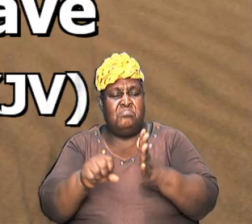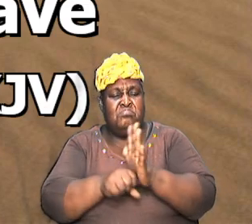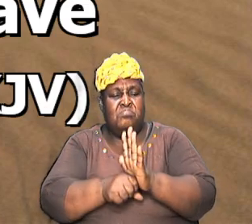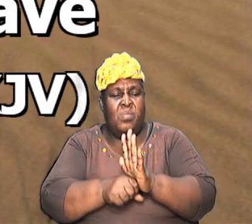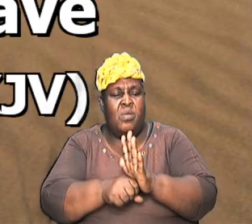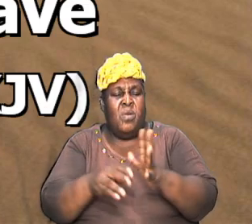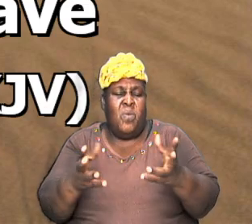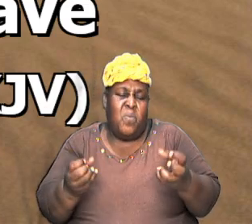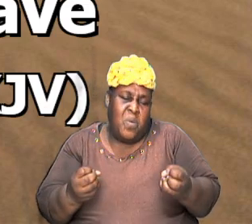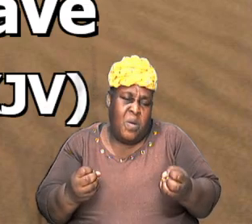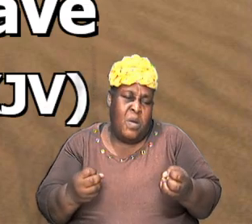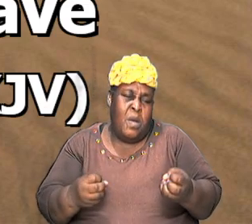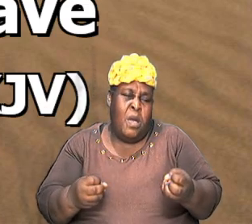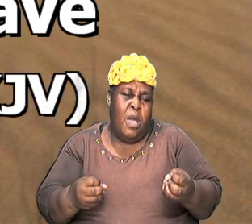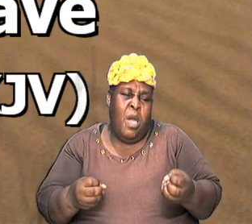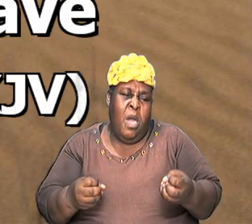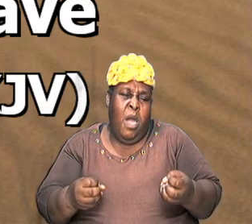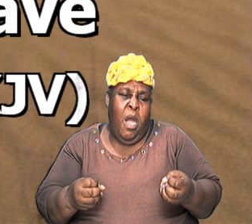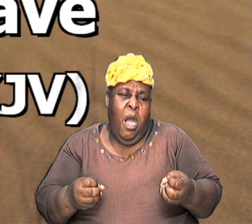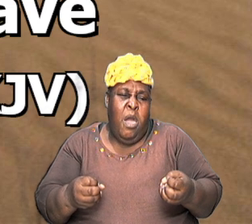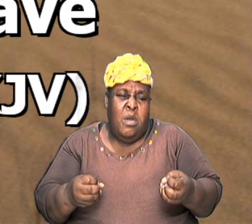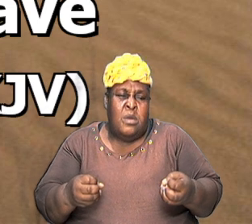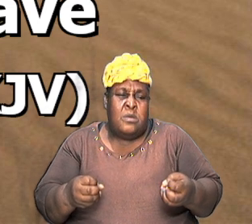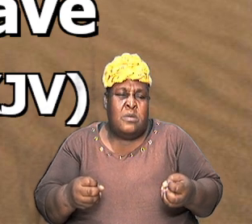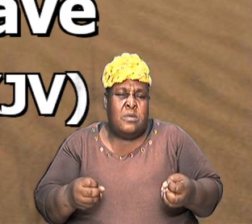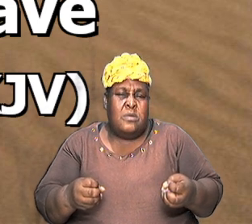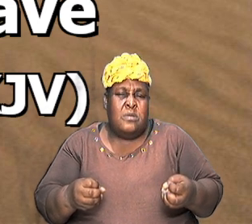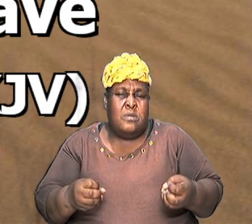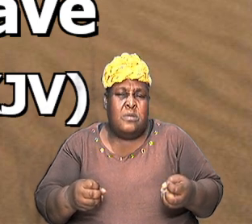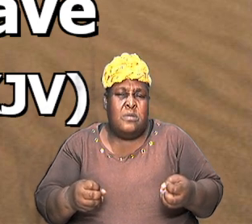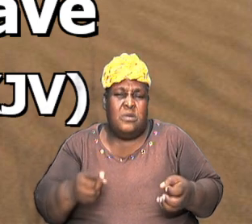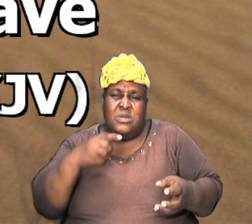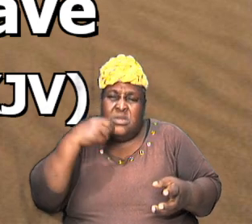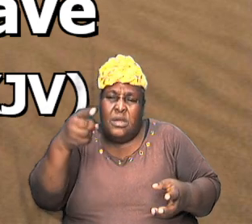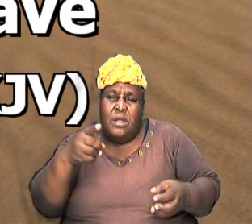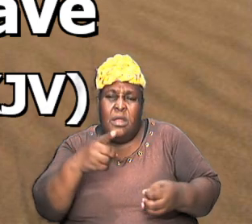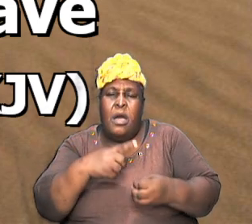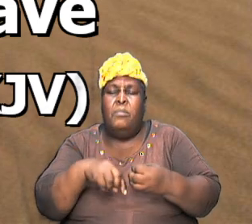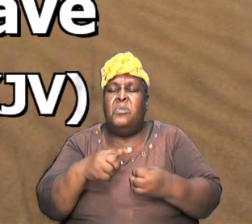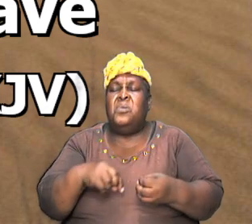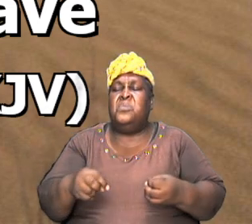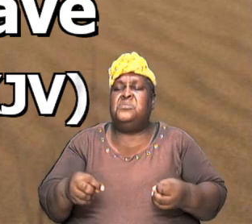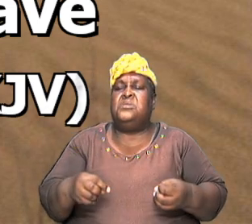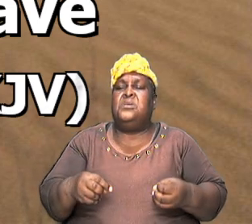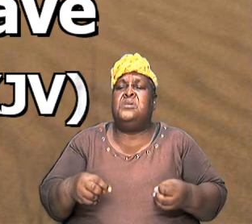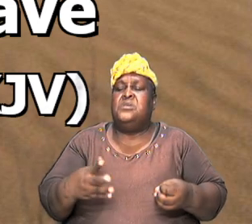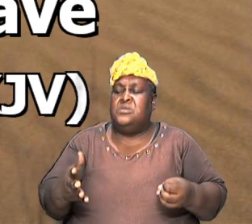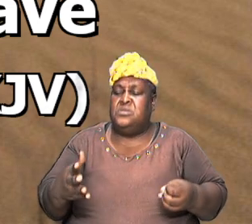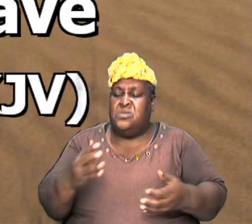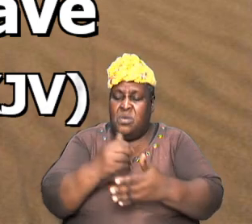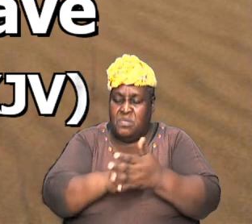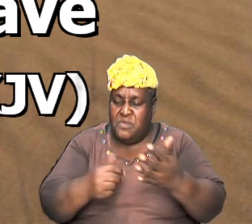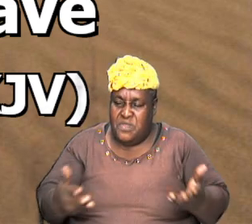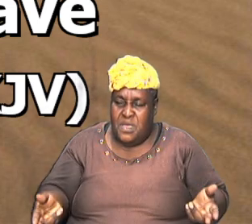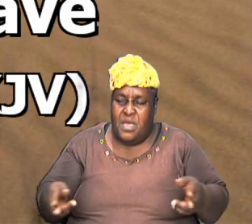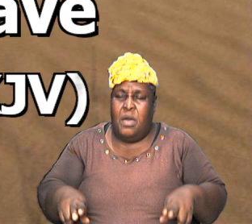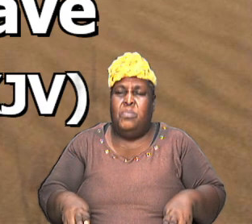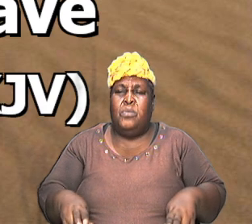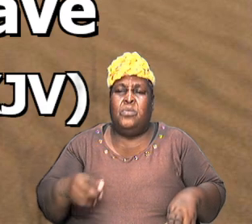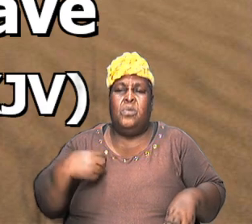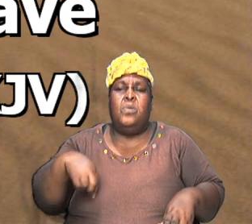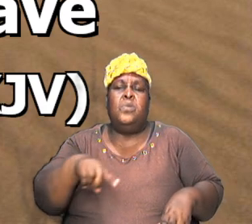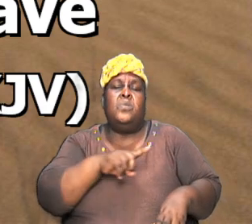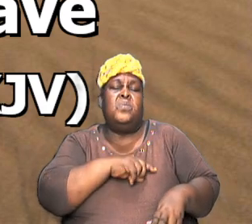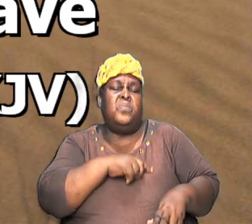wanted to highlight a particular incident and not anything else we reading